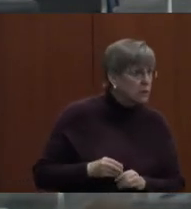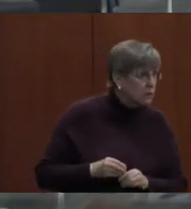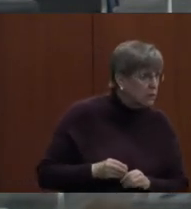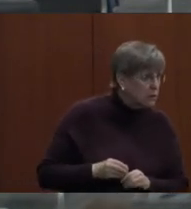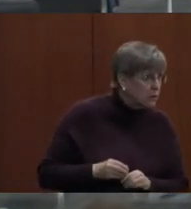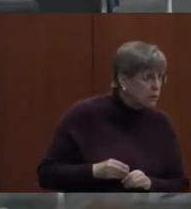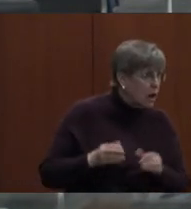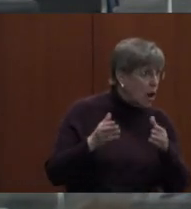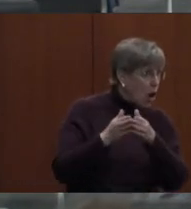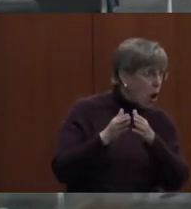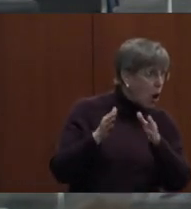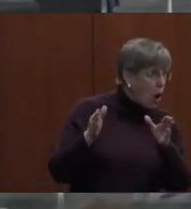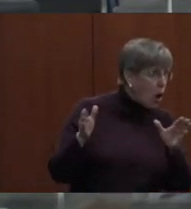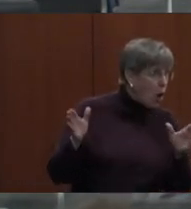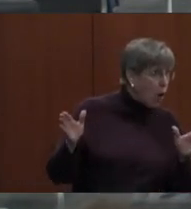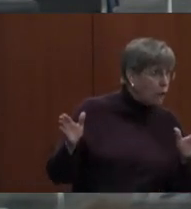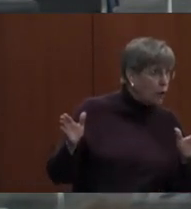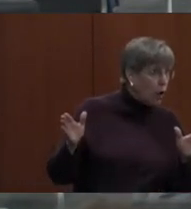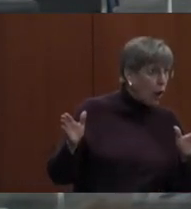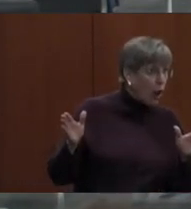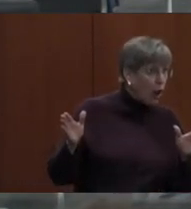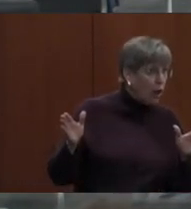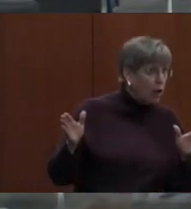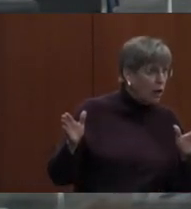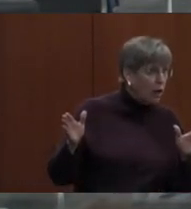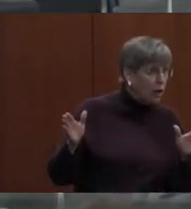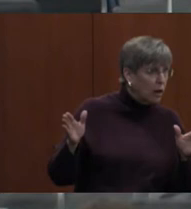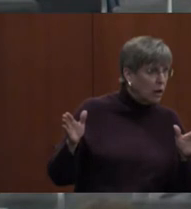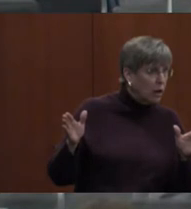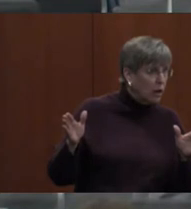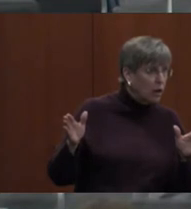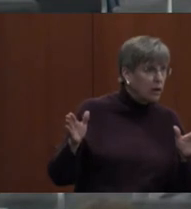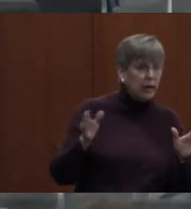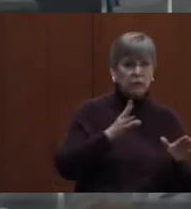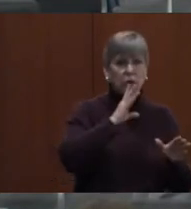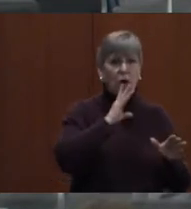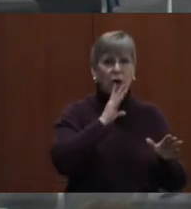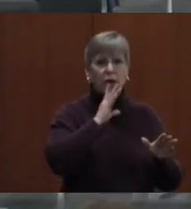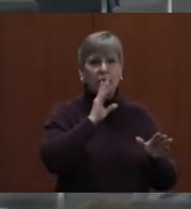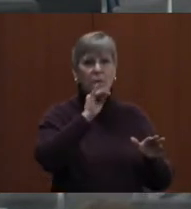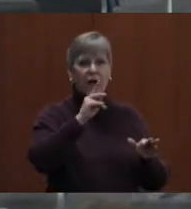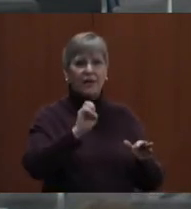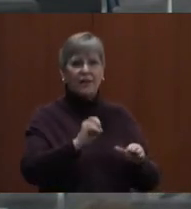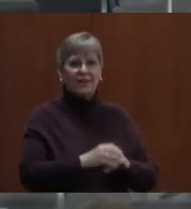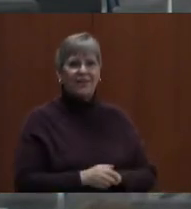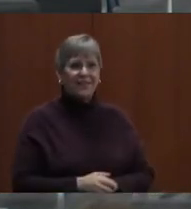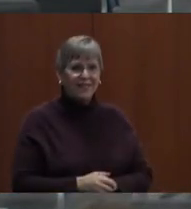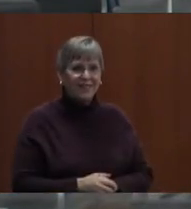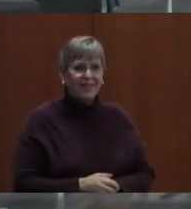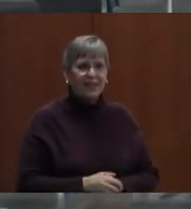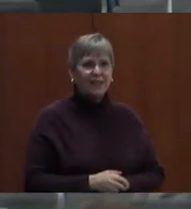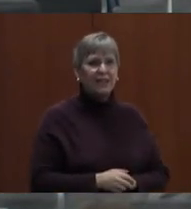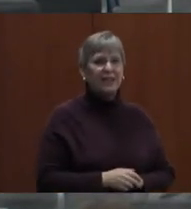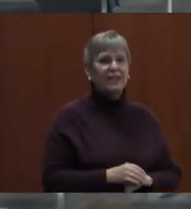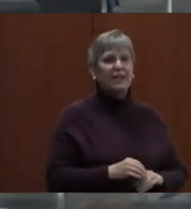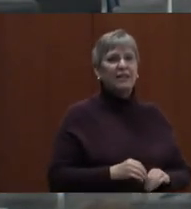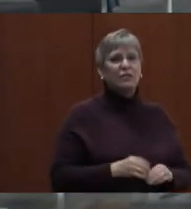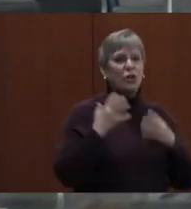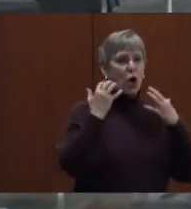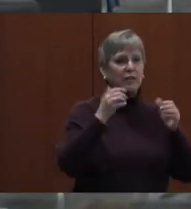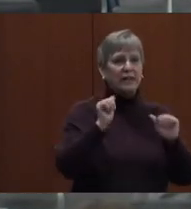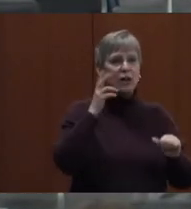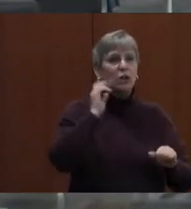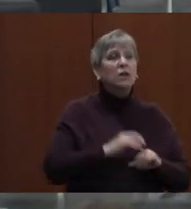For the most recent ask or for the recent ask? You should talk into the mic because she's interpreting you. Sorry. For the most recent ask